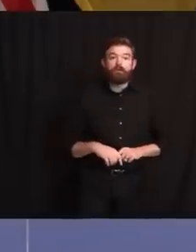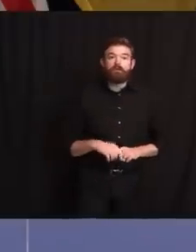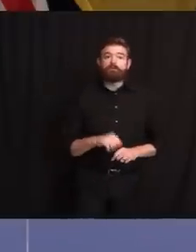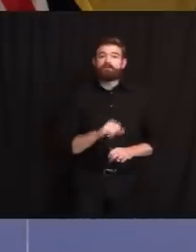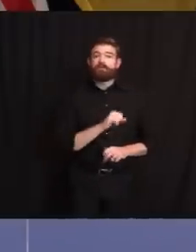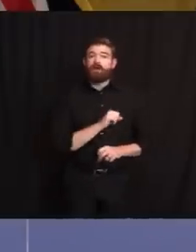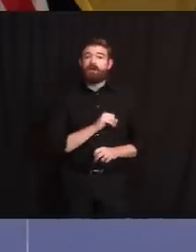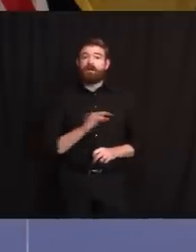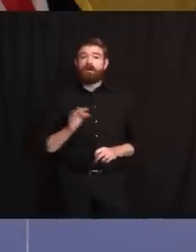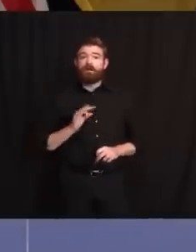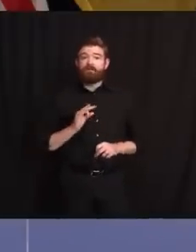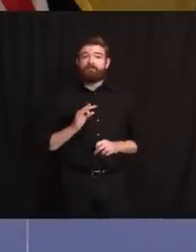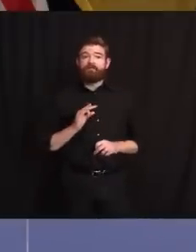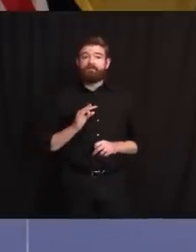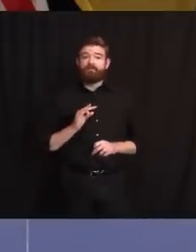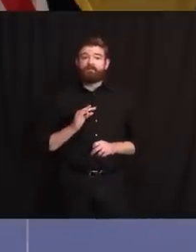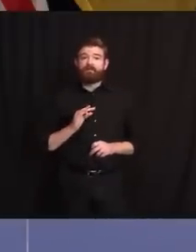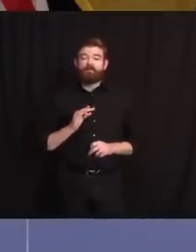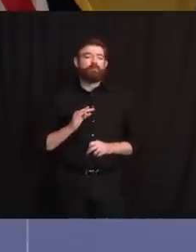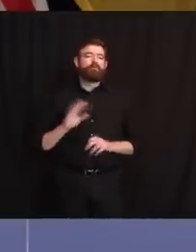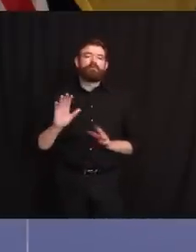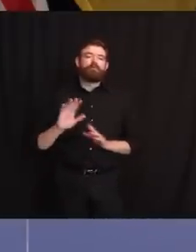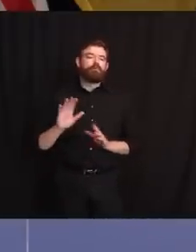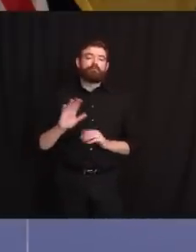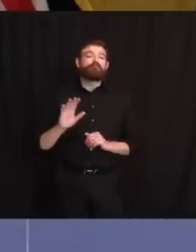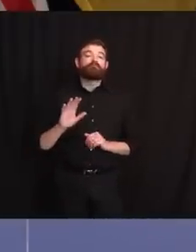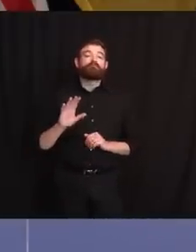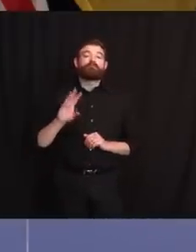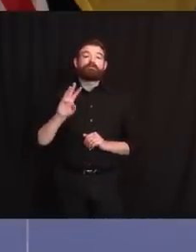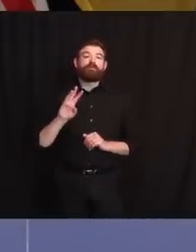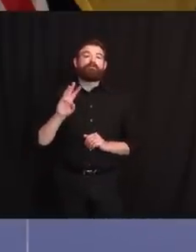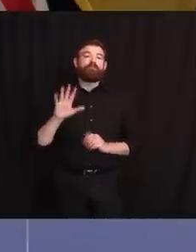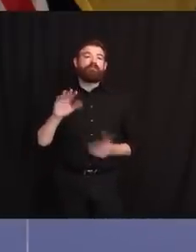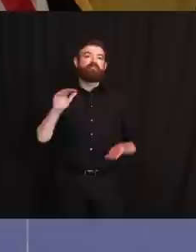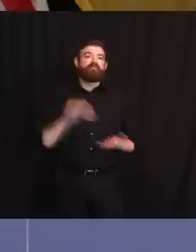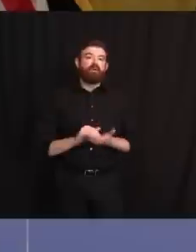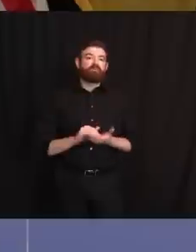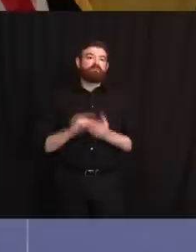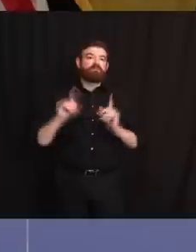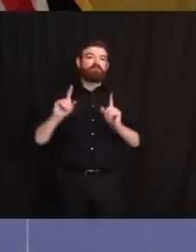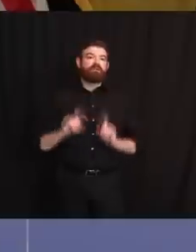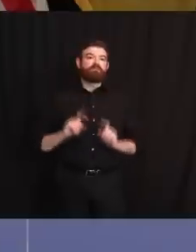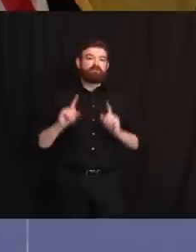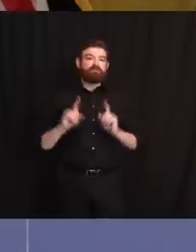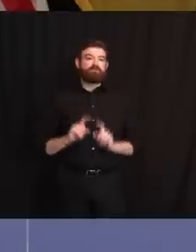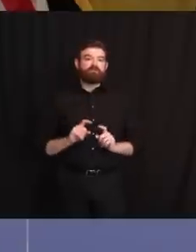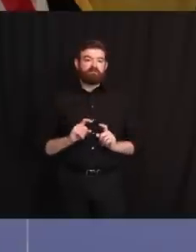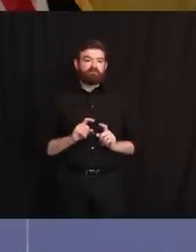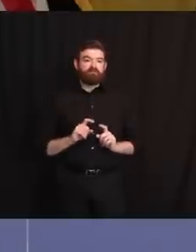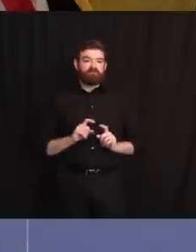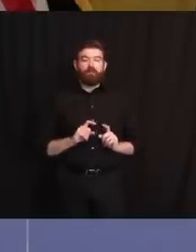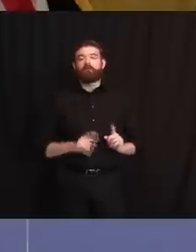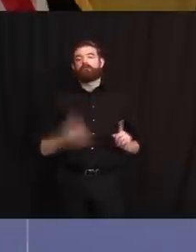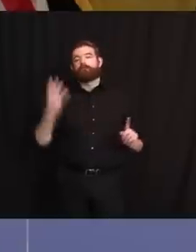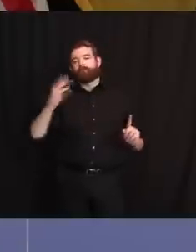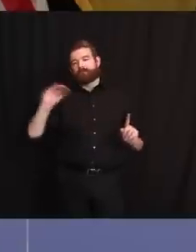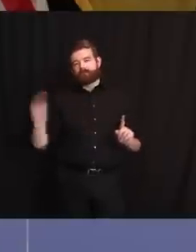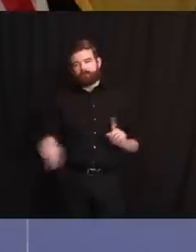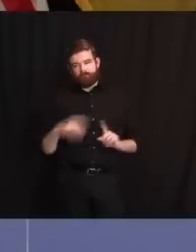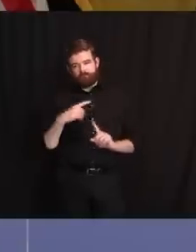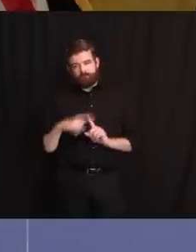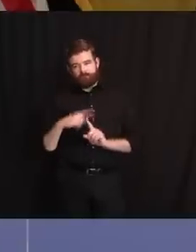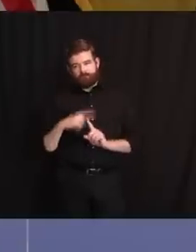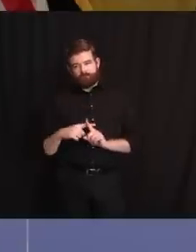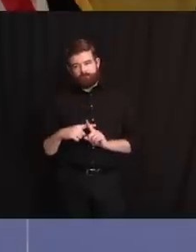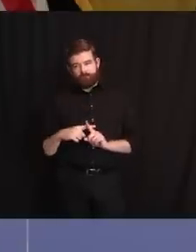,000, 65,000 tested with a 4% positivity rate. So the testing goes on. Many